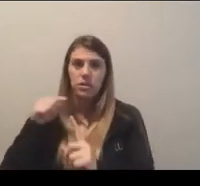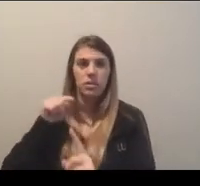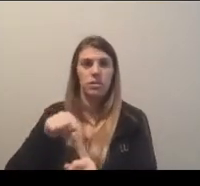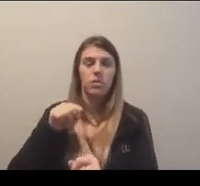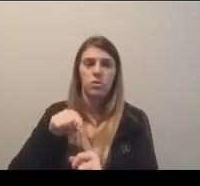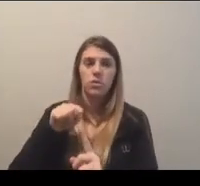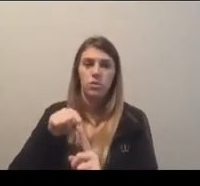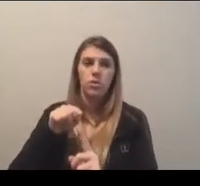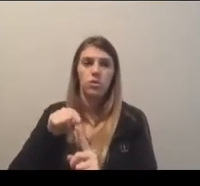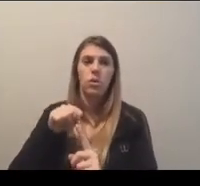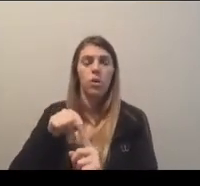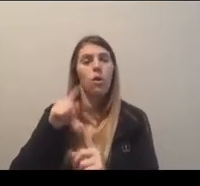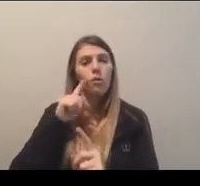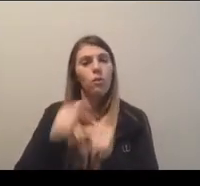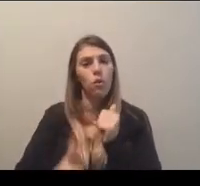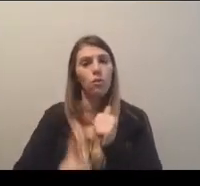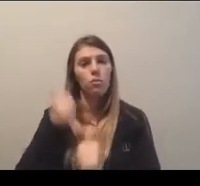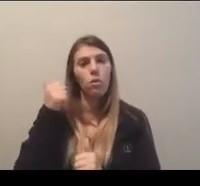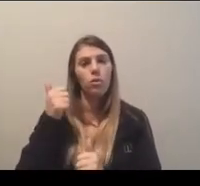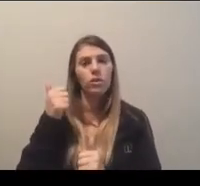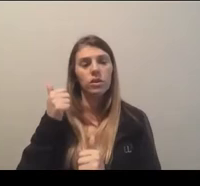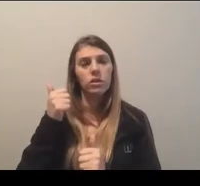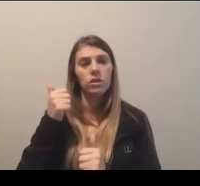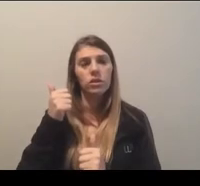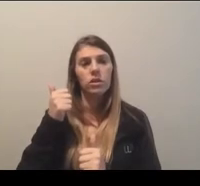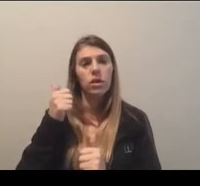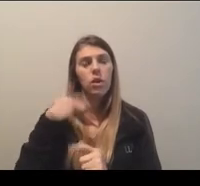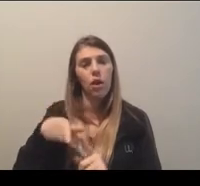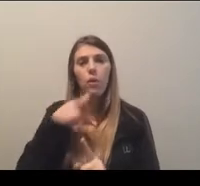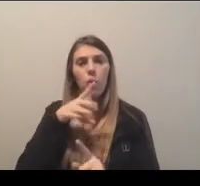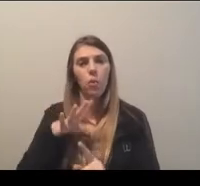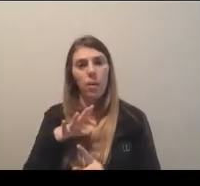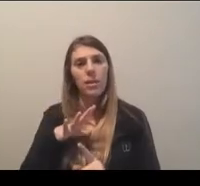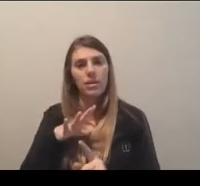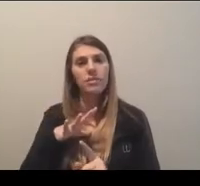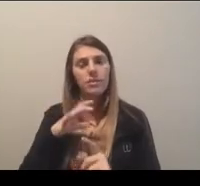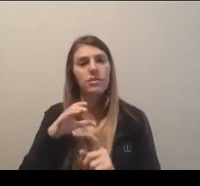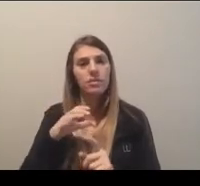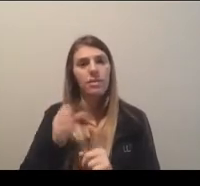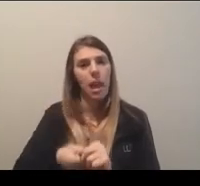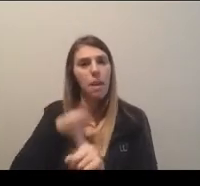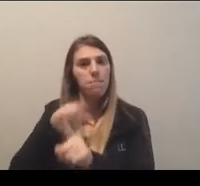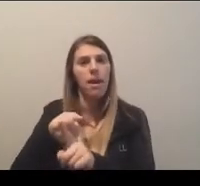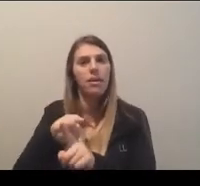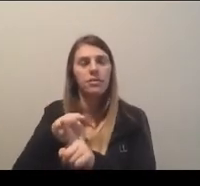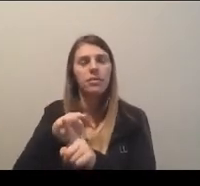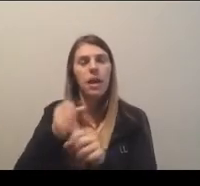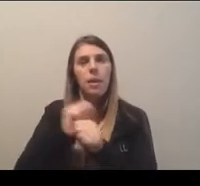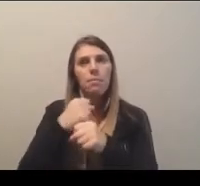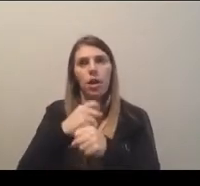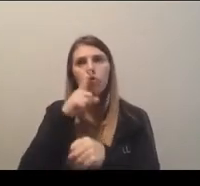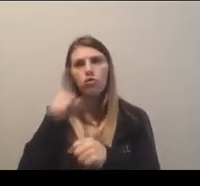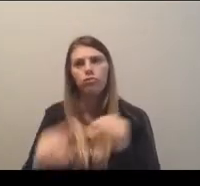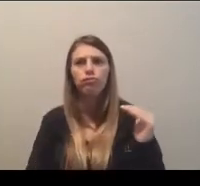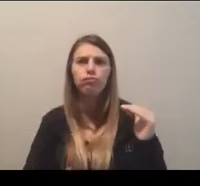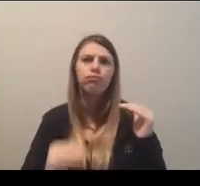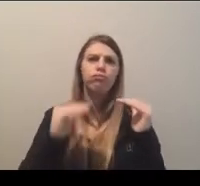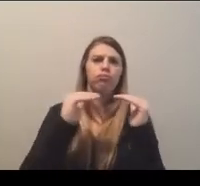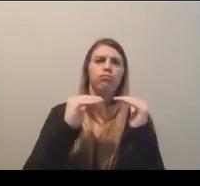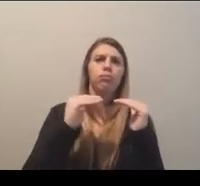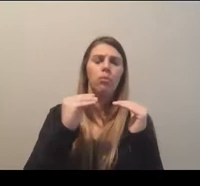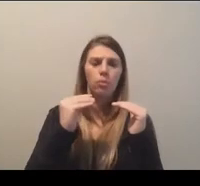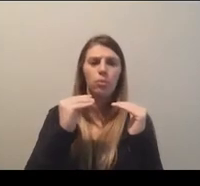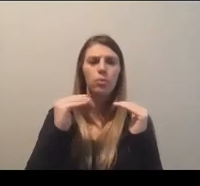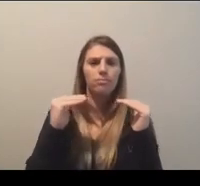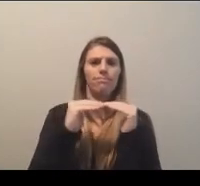for the most part, in totality on the women's side, getting them up to address those issues of